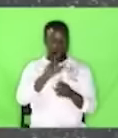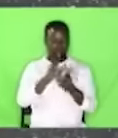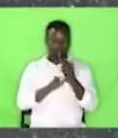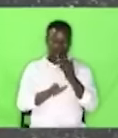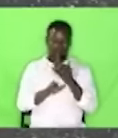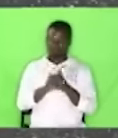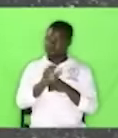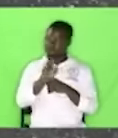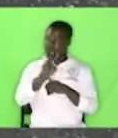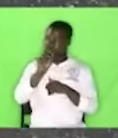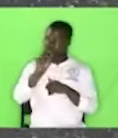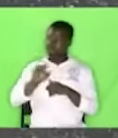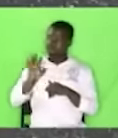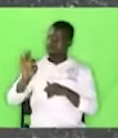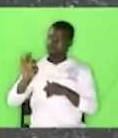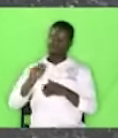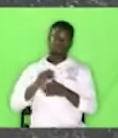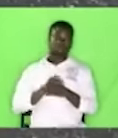verse 9 again